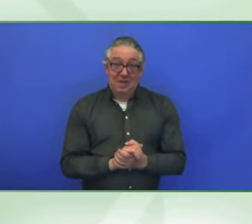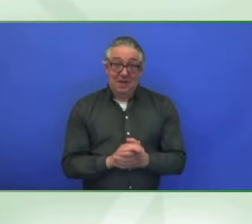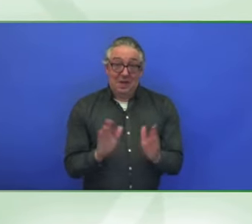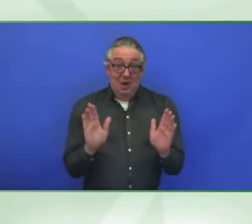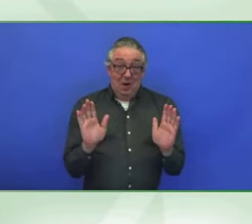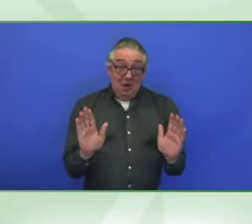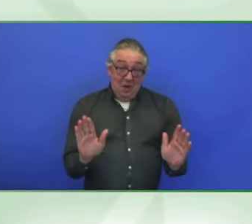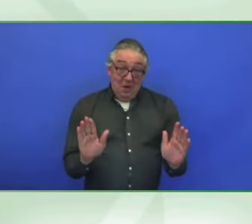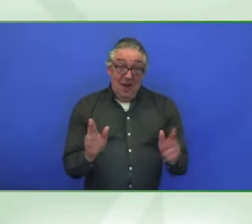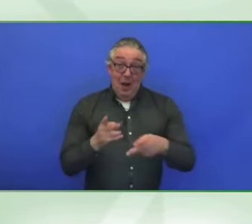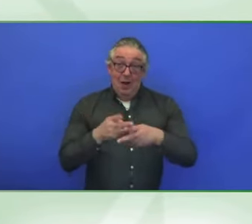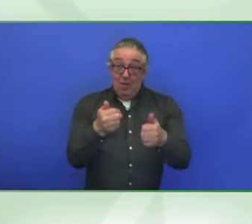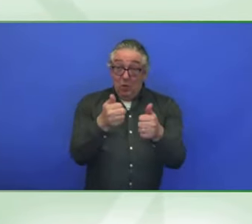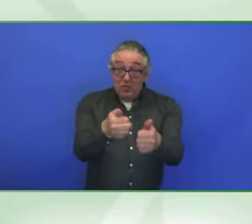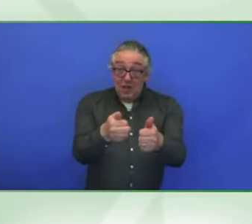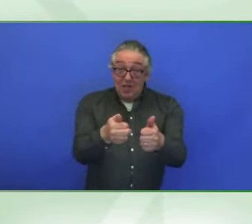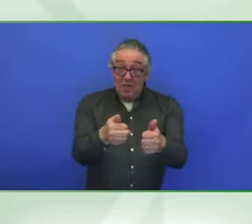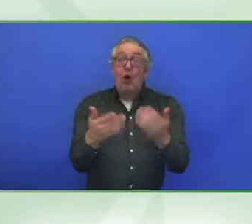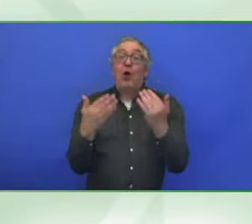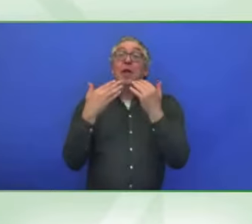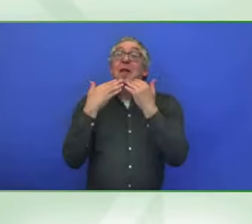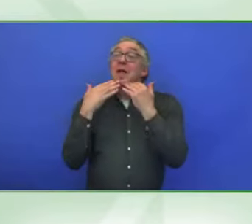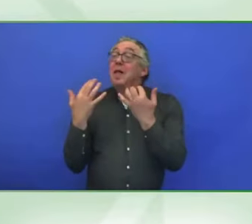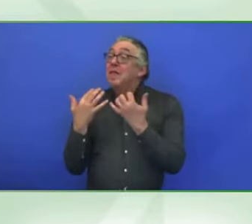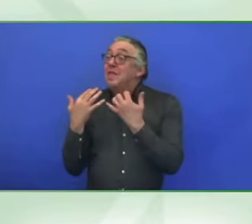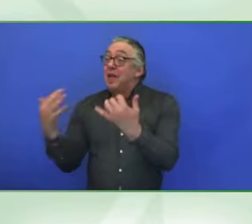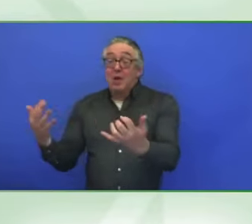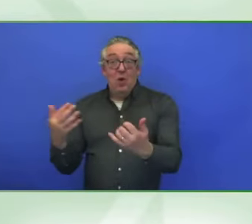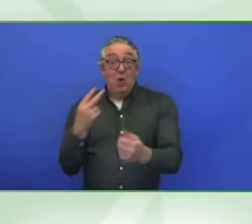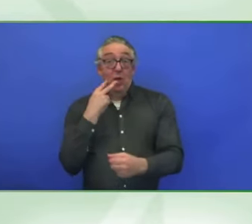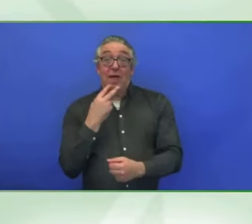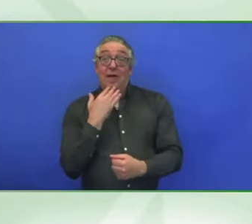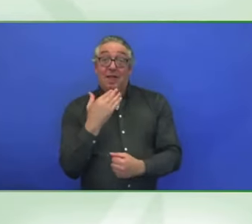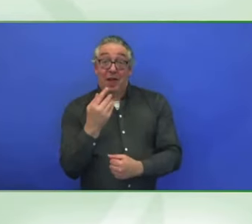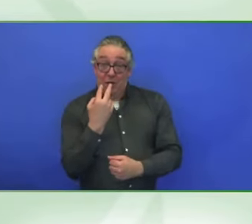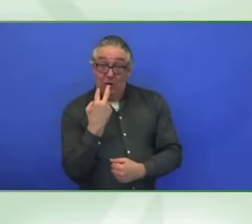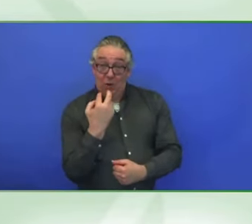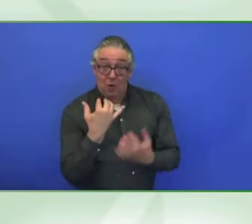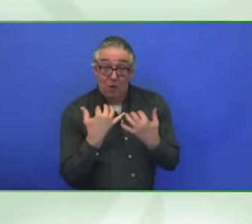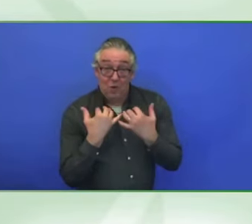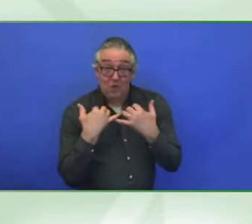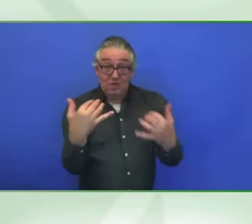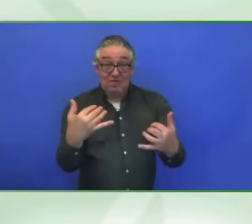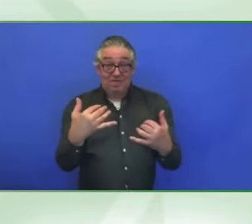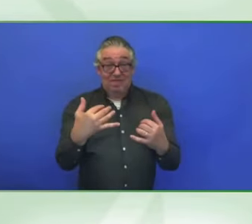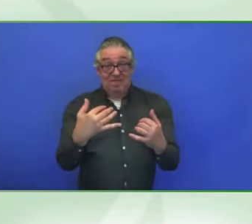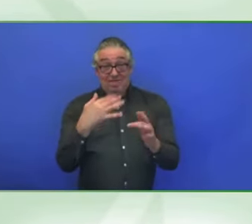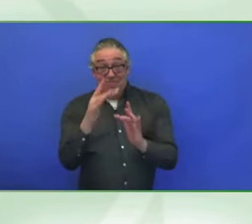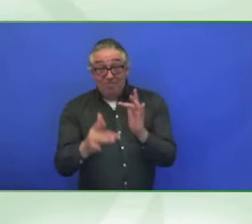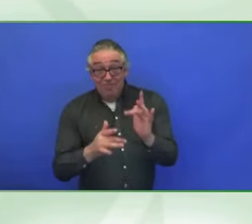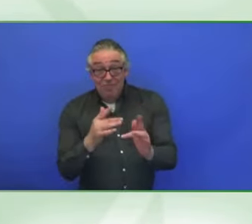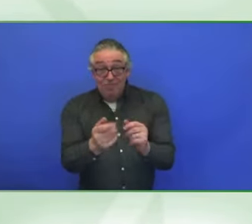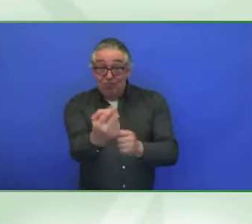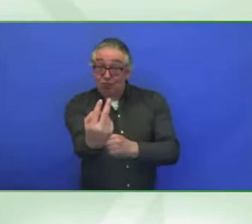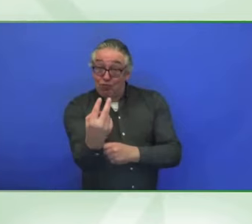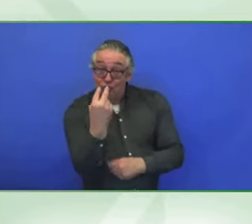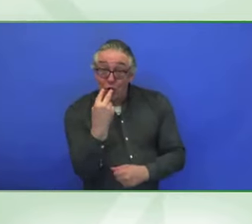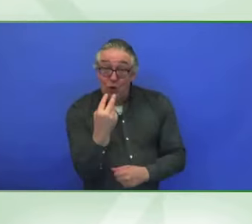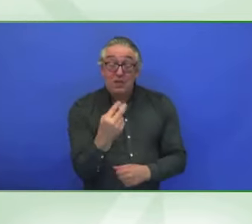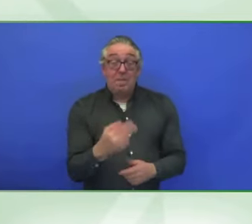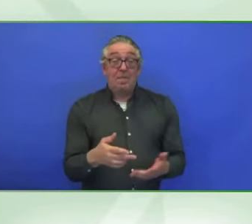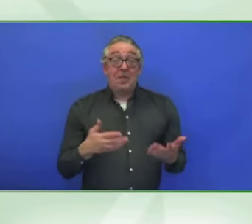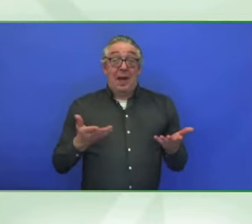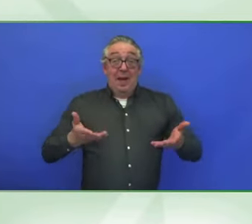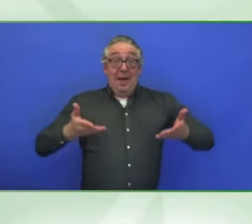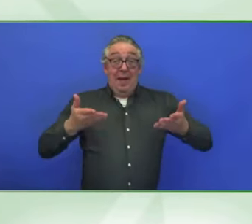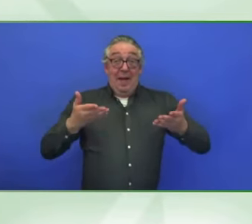to say thank you to everybody again today for our wonderful Zero Project team. We are not able to host you here, so please go out, as I said, not